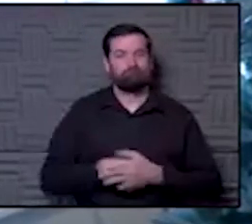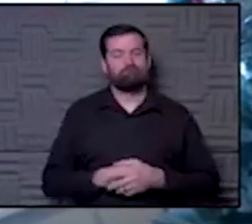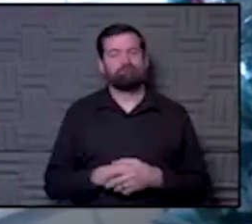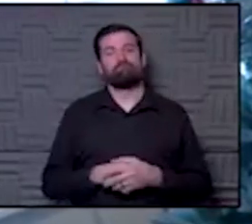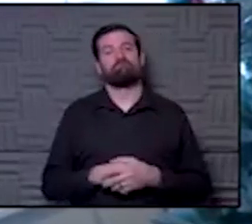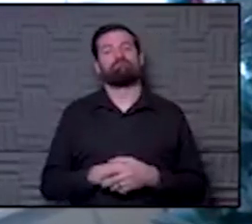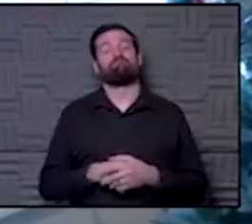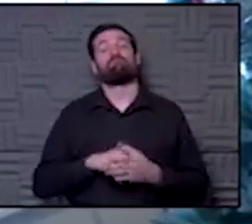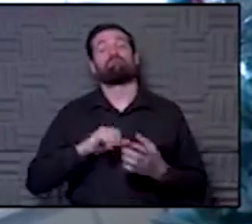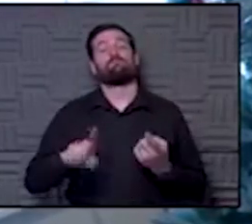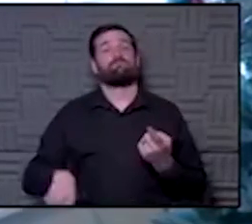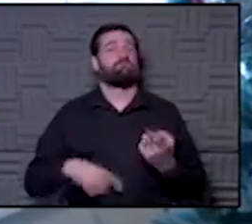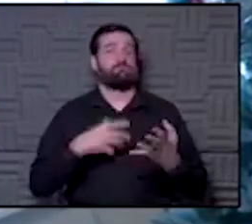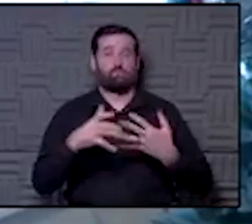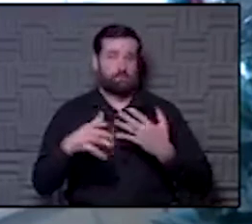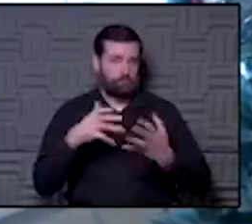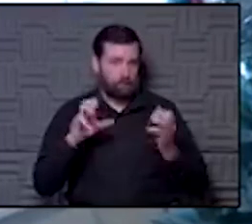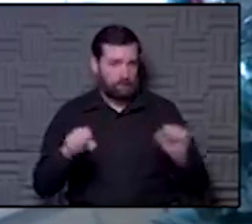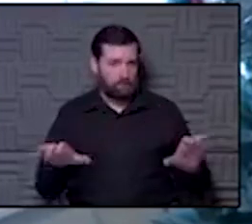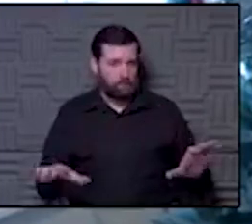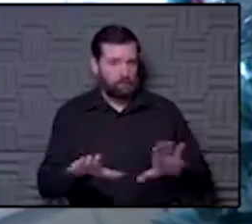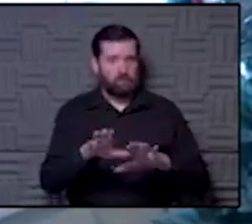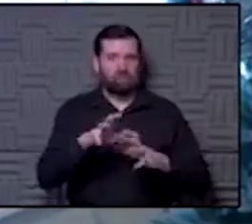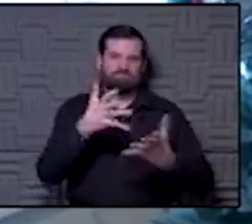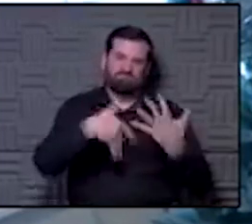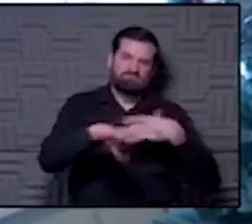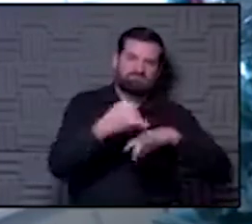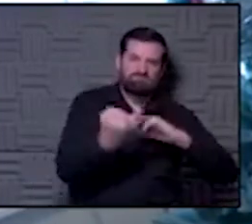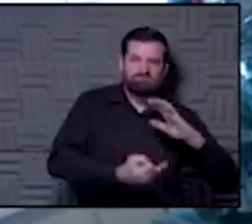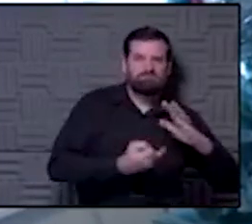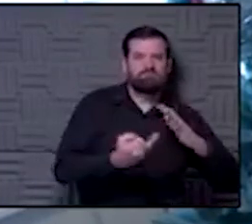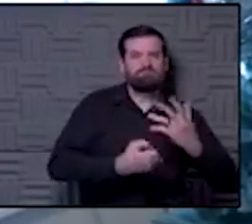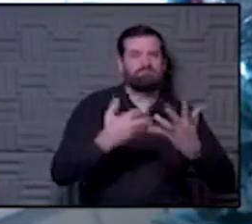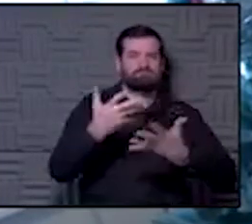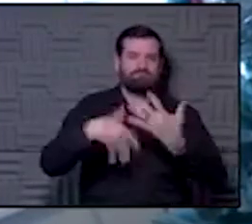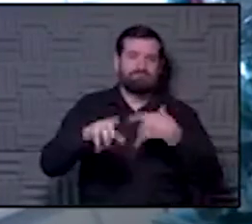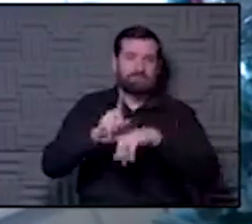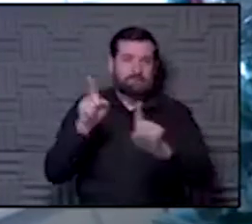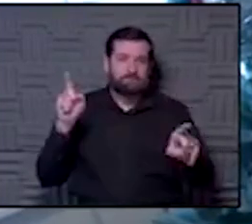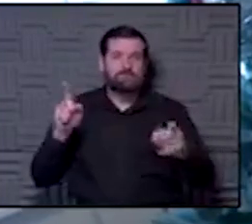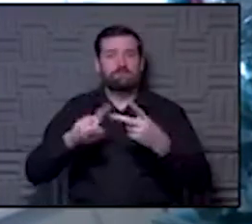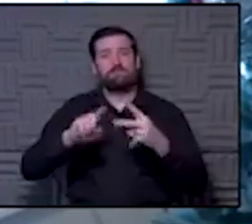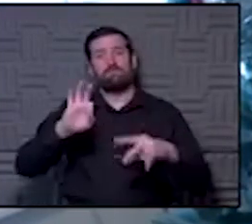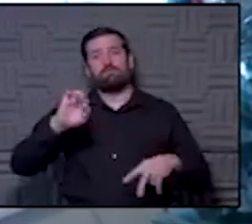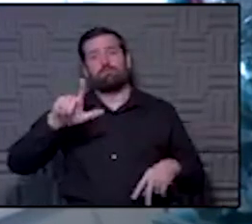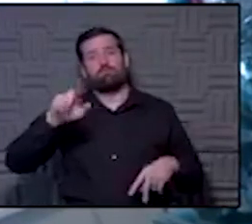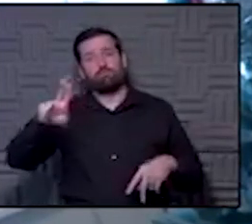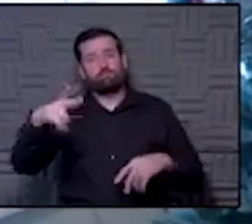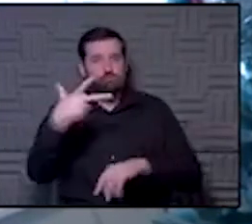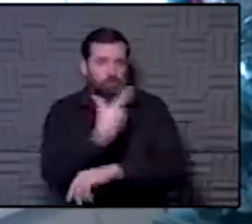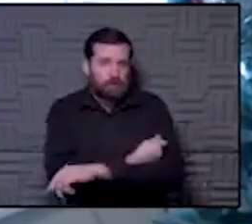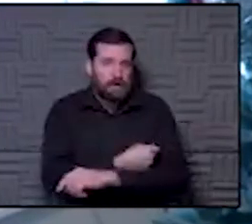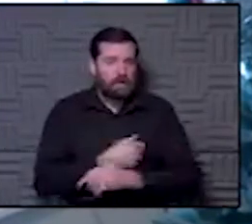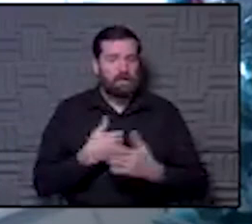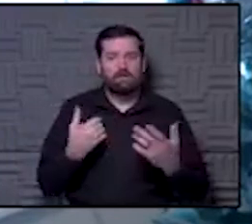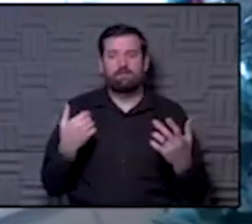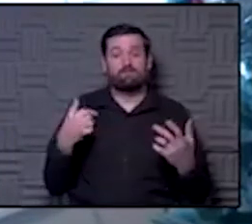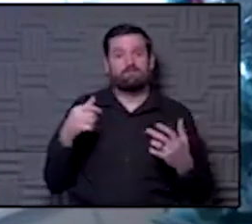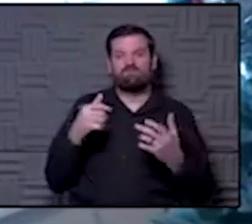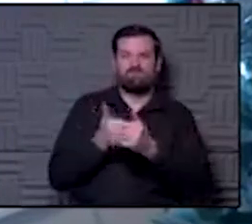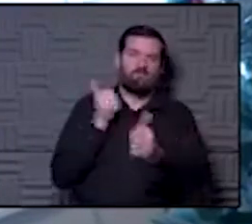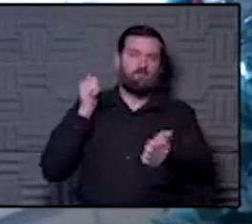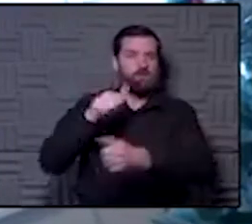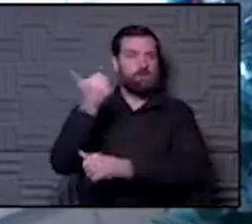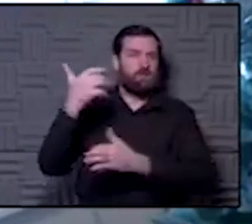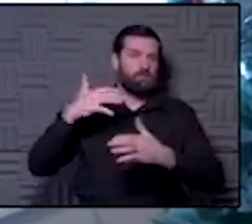whatever you can do as far as social isolation, distancing, getting your flu shot while you're pregnant to avoid other respiratory infections